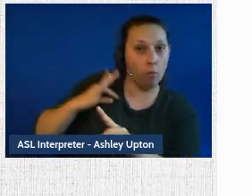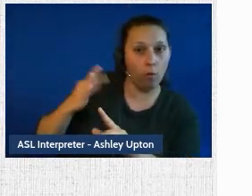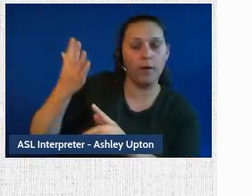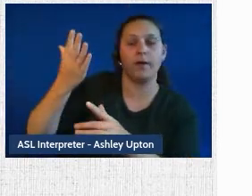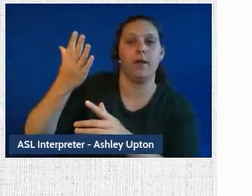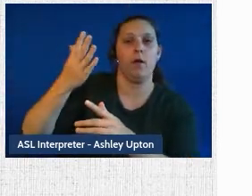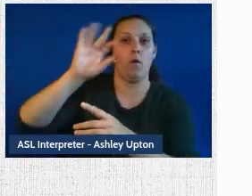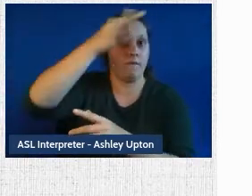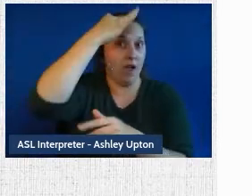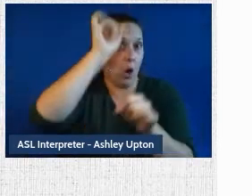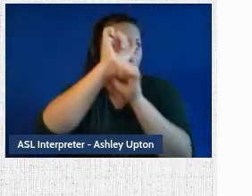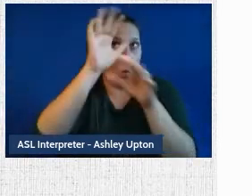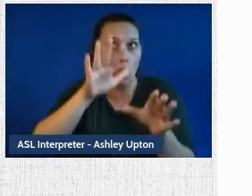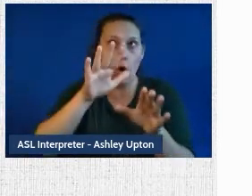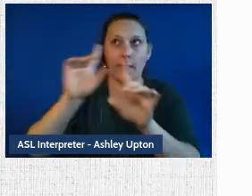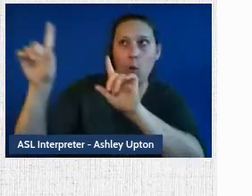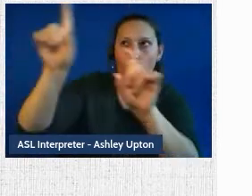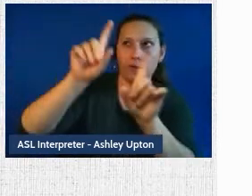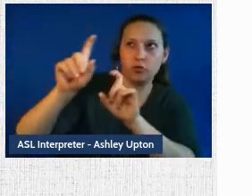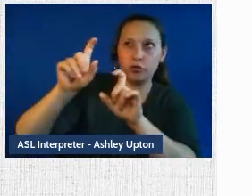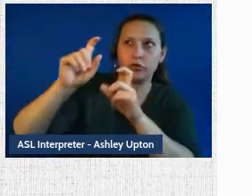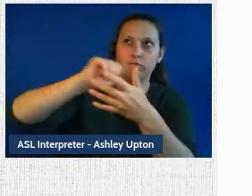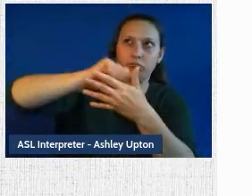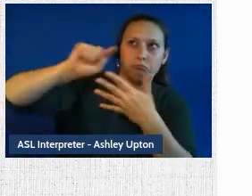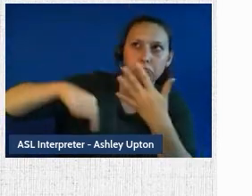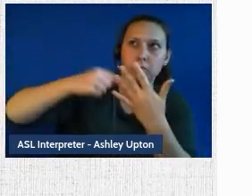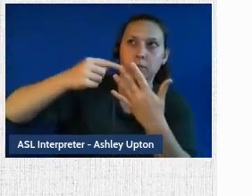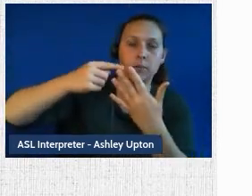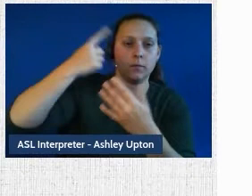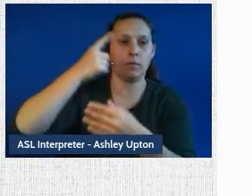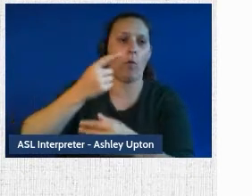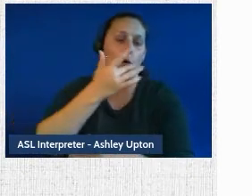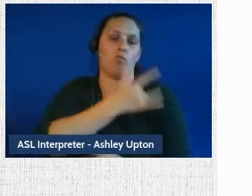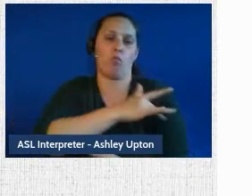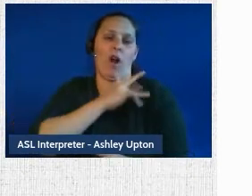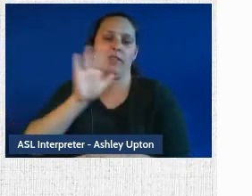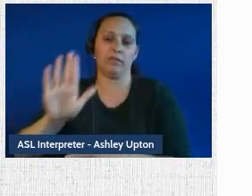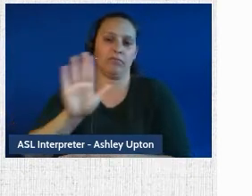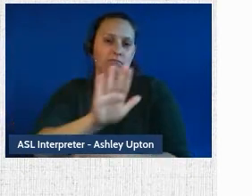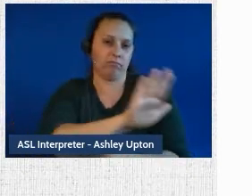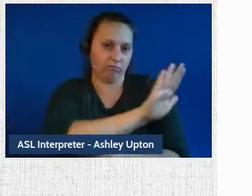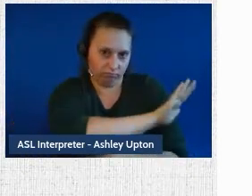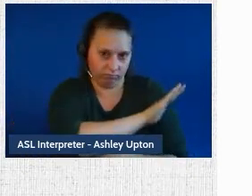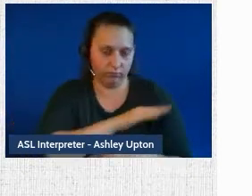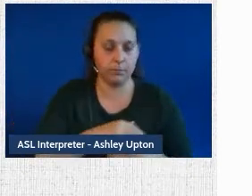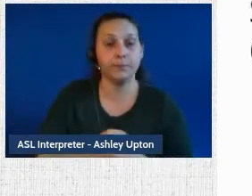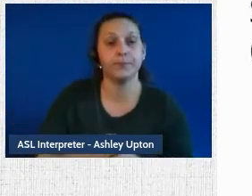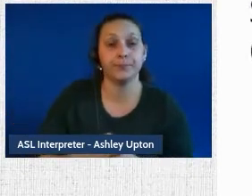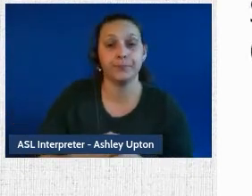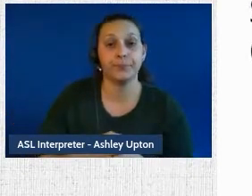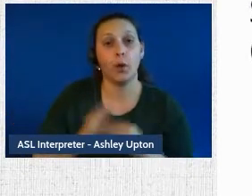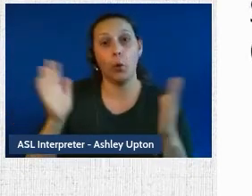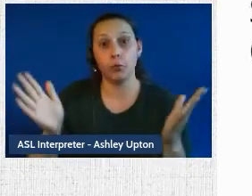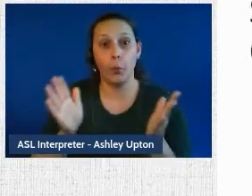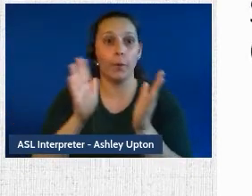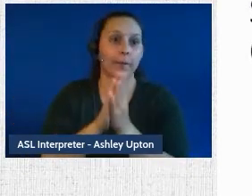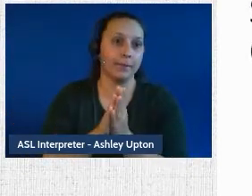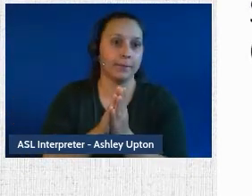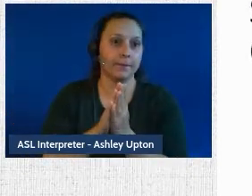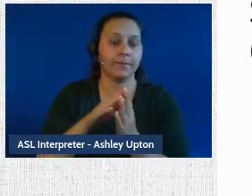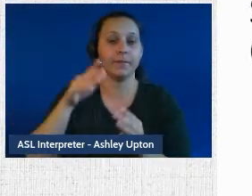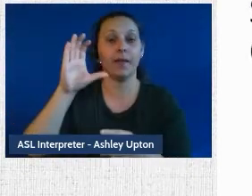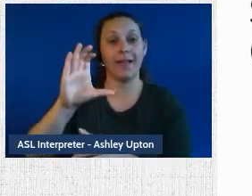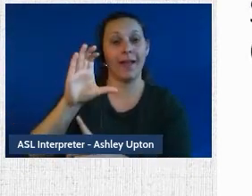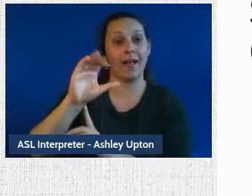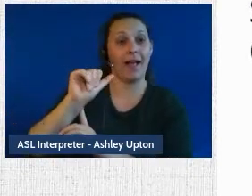into ways that we can tailor the questionnaire for each province and other provinces. And so the Conflict Analytics Lab